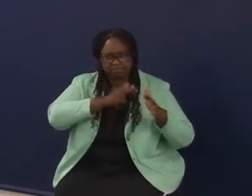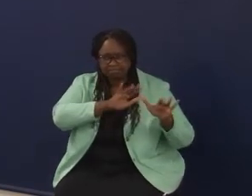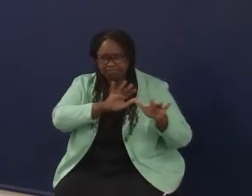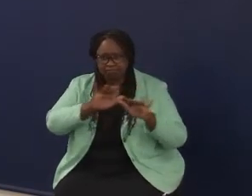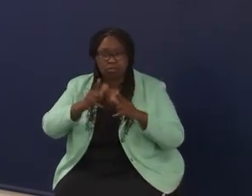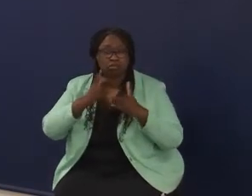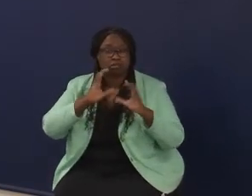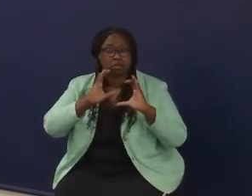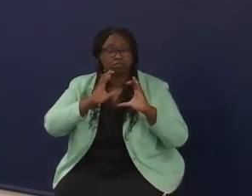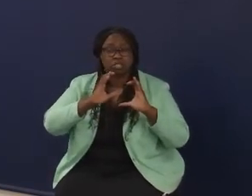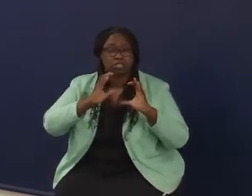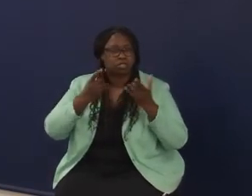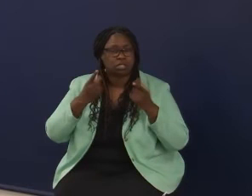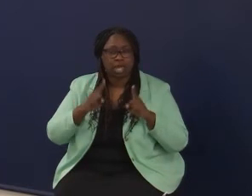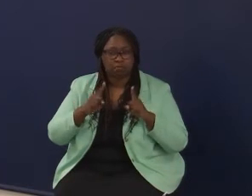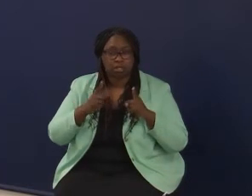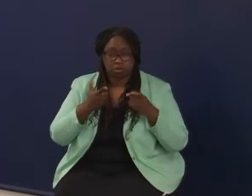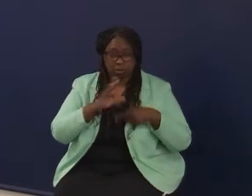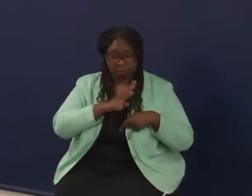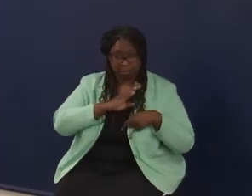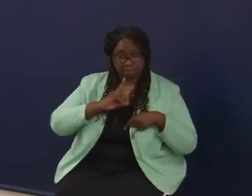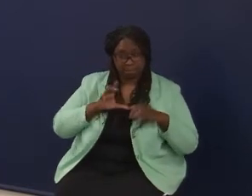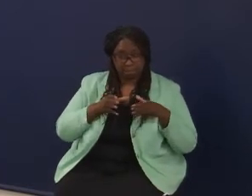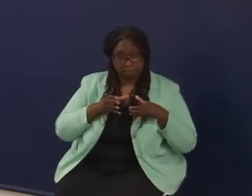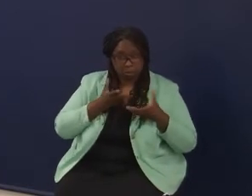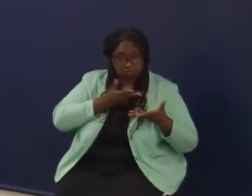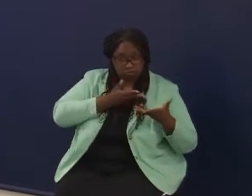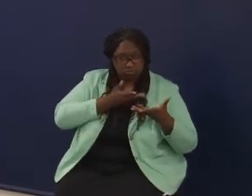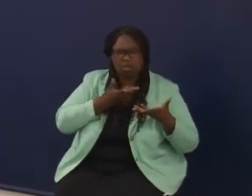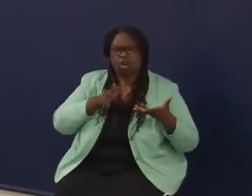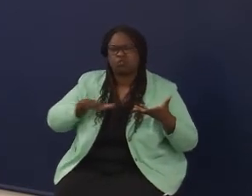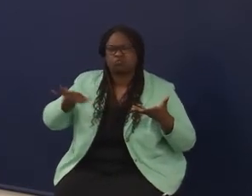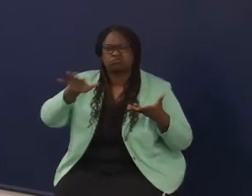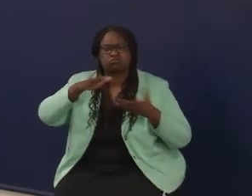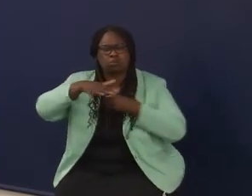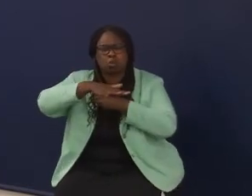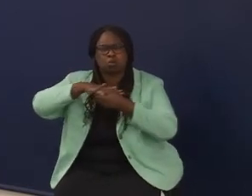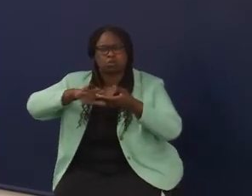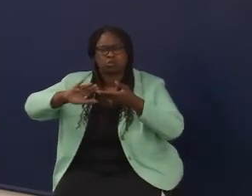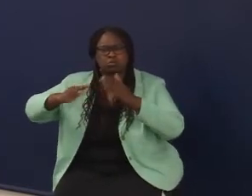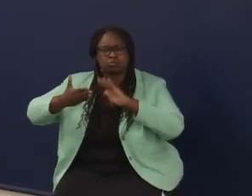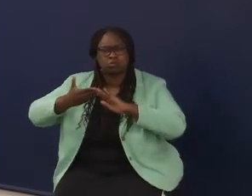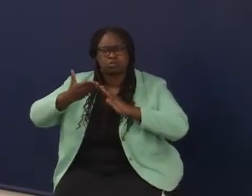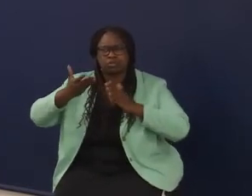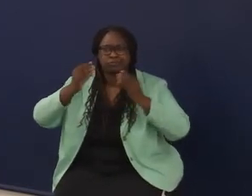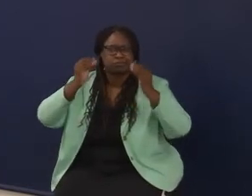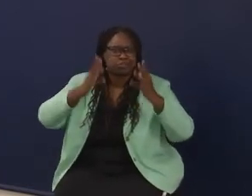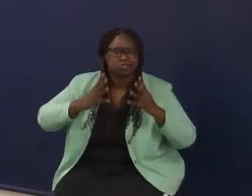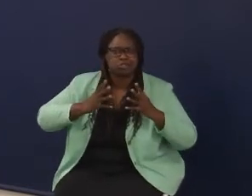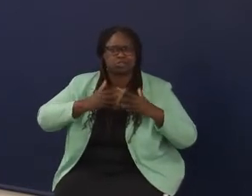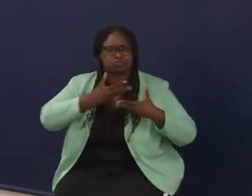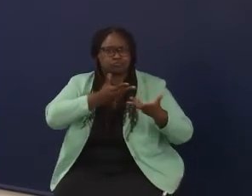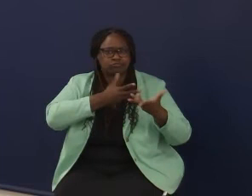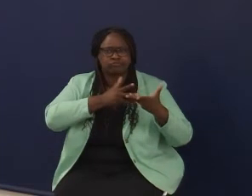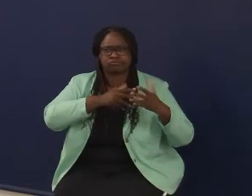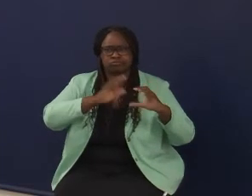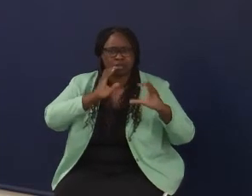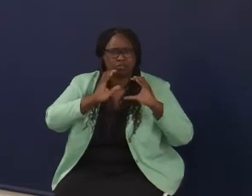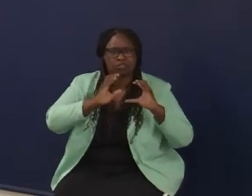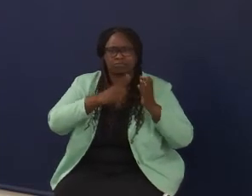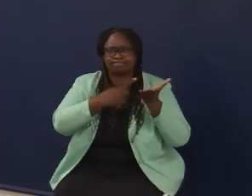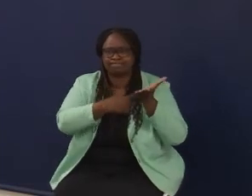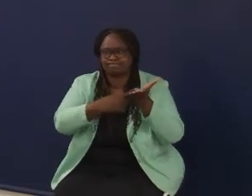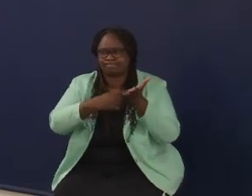there are probably conversations going on beyond just the board level. There are probably local community conversations, conversations with teachers. So, all of those